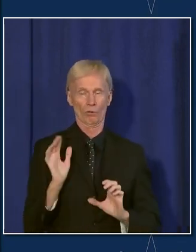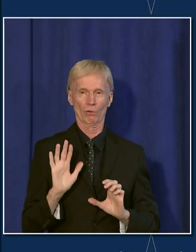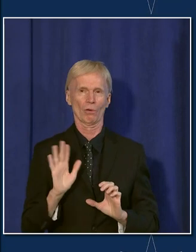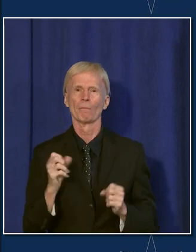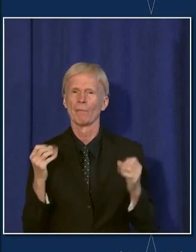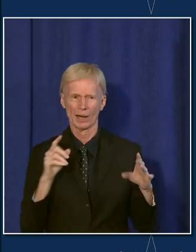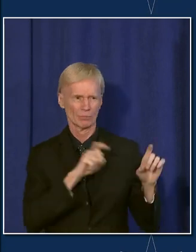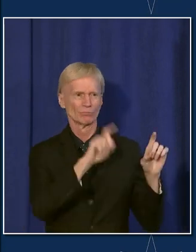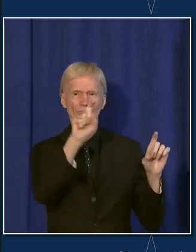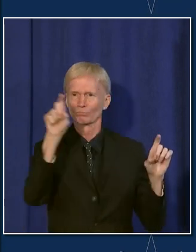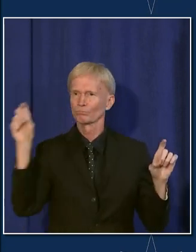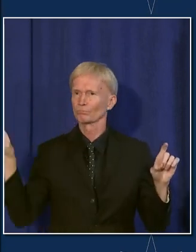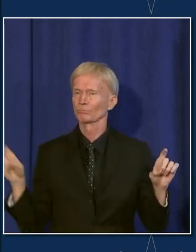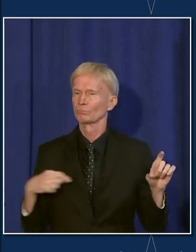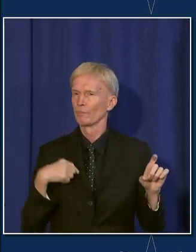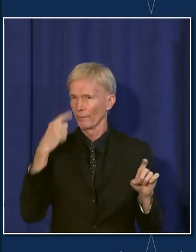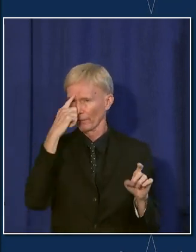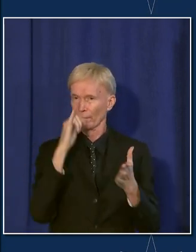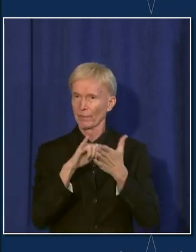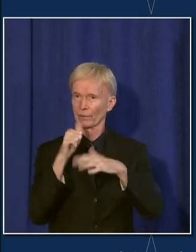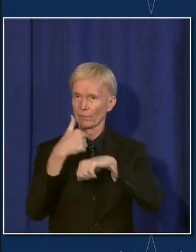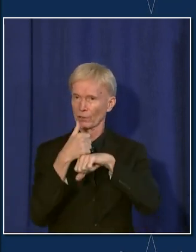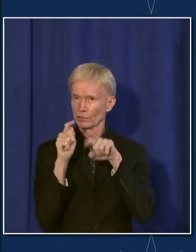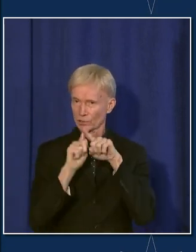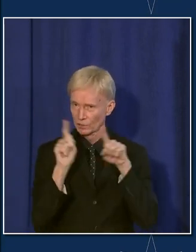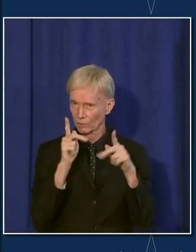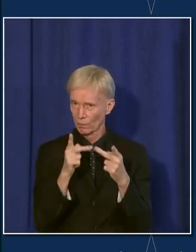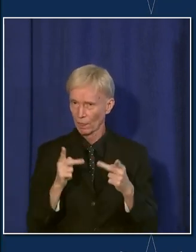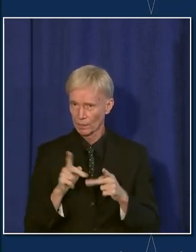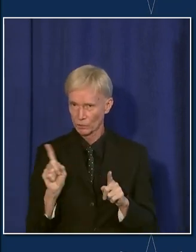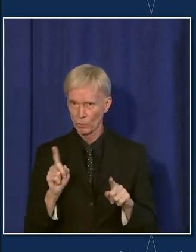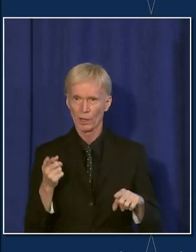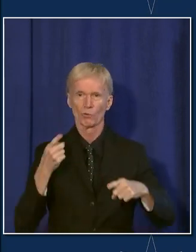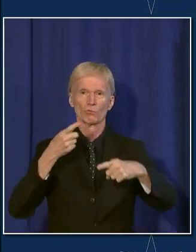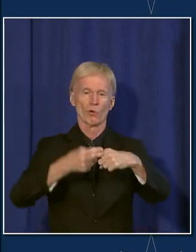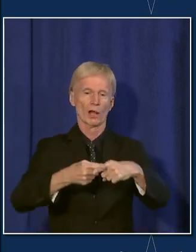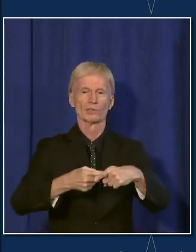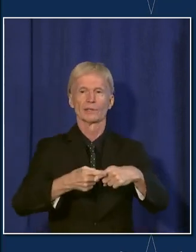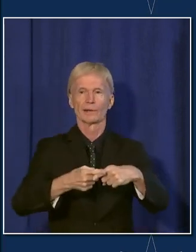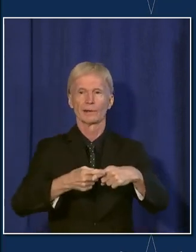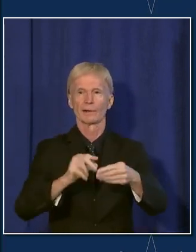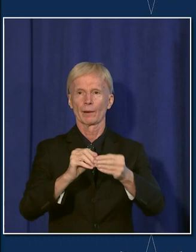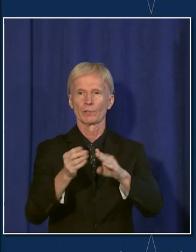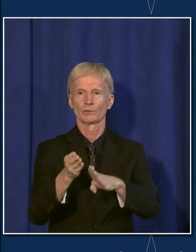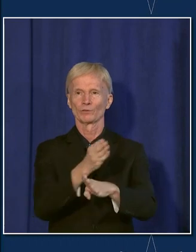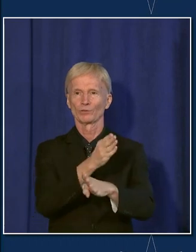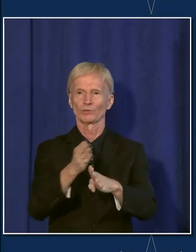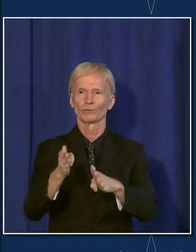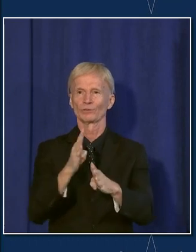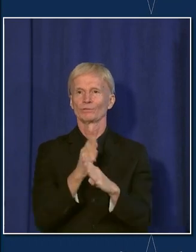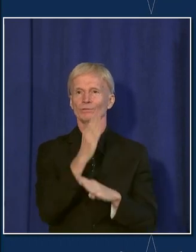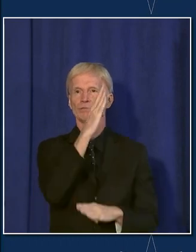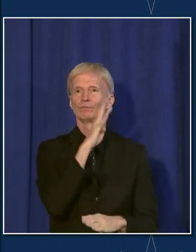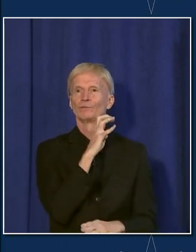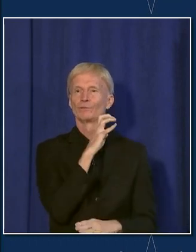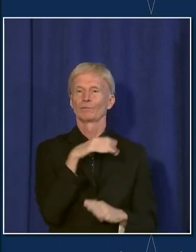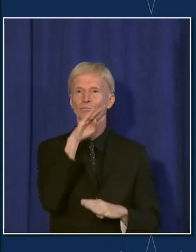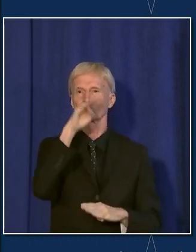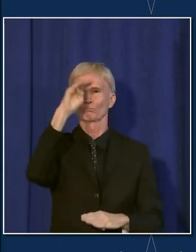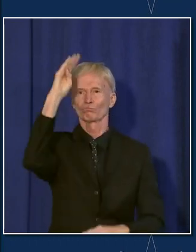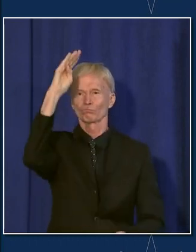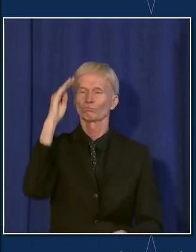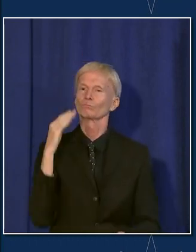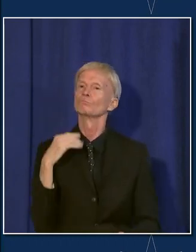do think it marks a different point where we are crossing these thresholds. And I want Chicagoans to understand